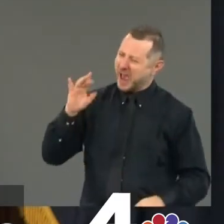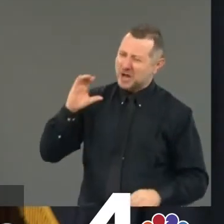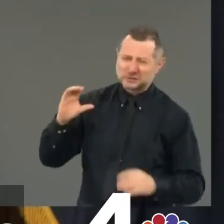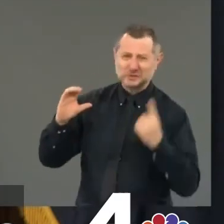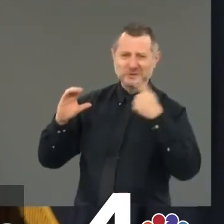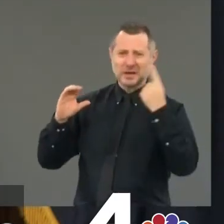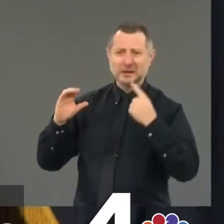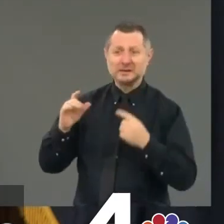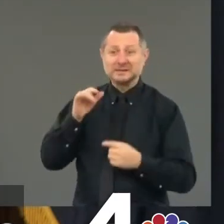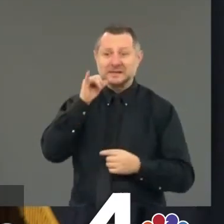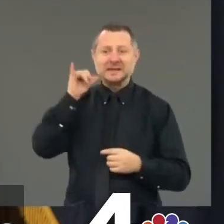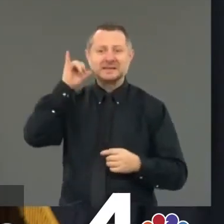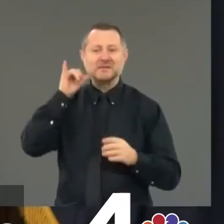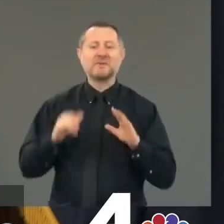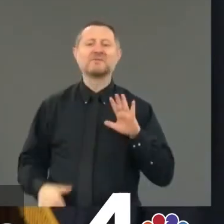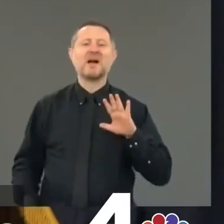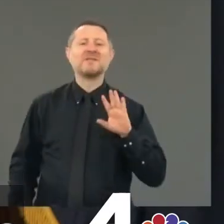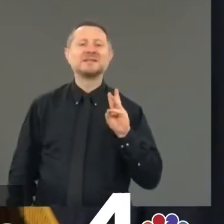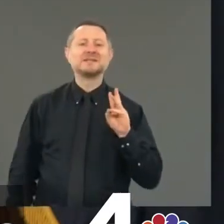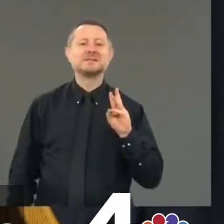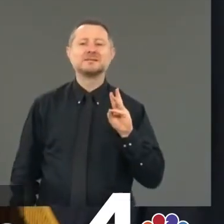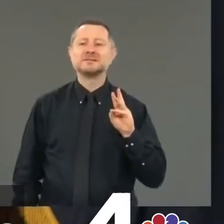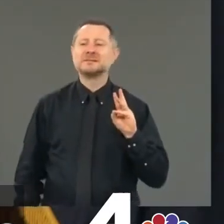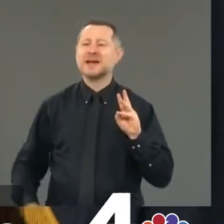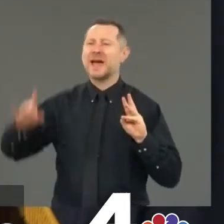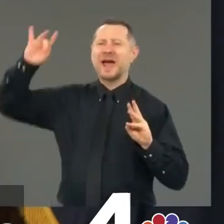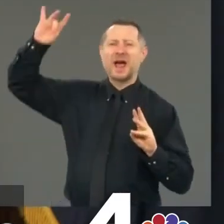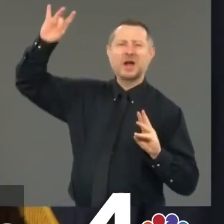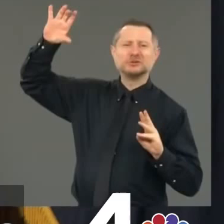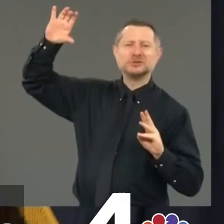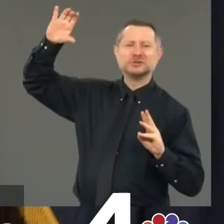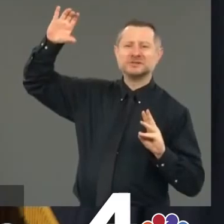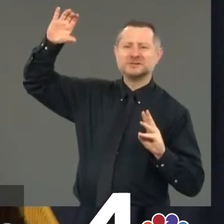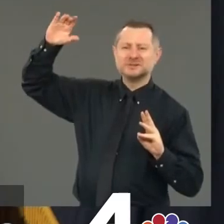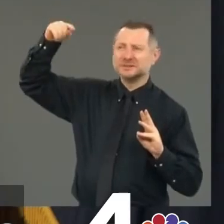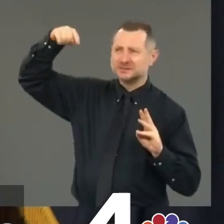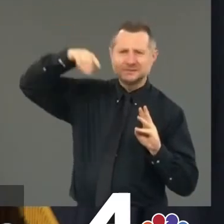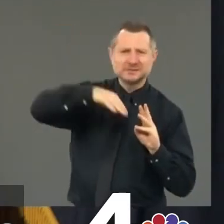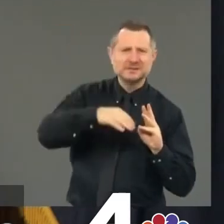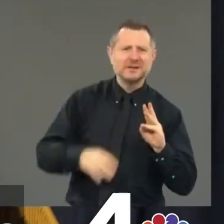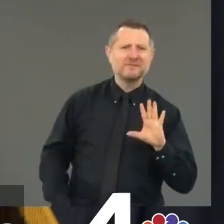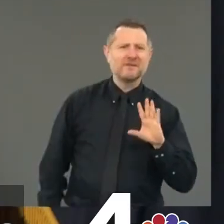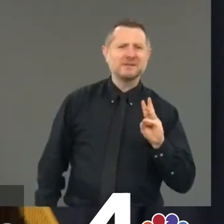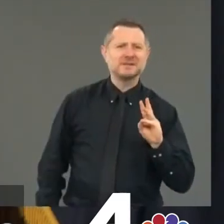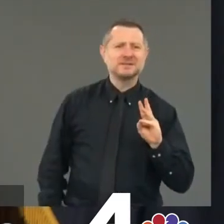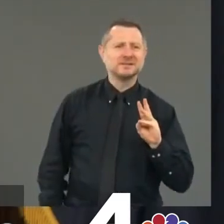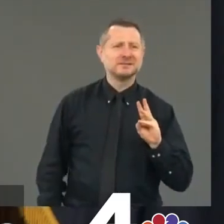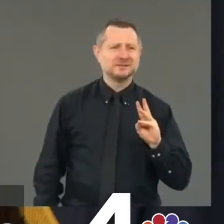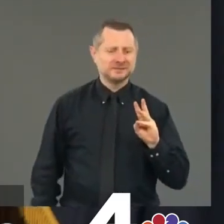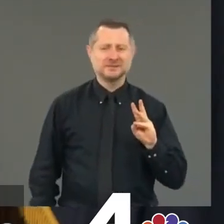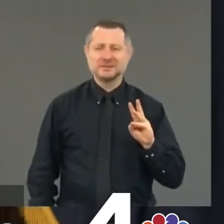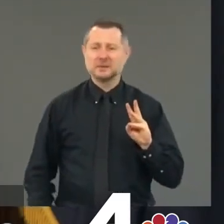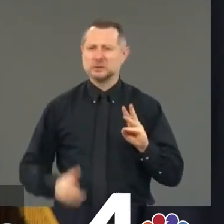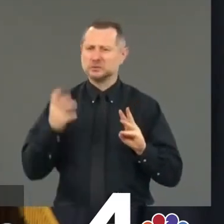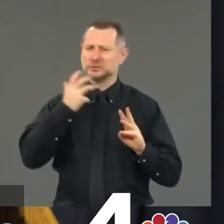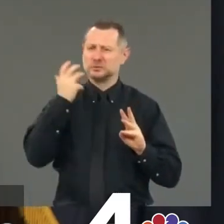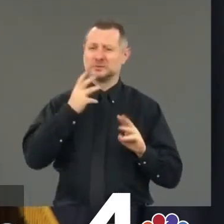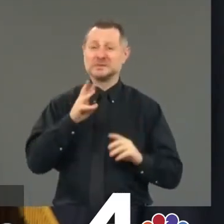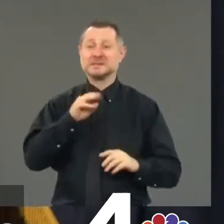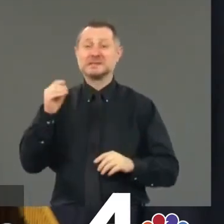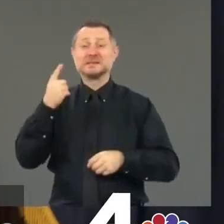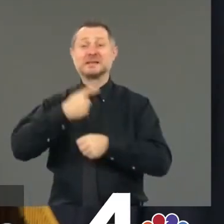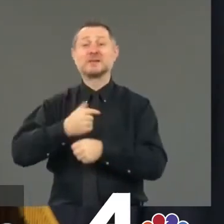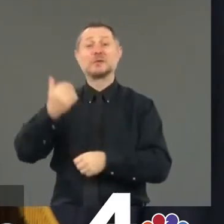56. 800 to 56. 60 days ago, we had 3